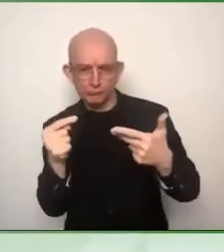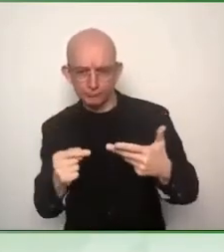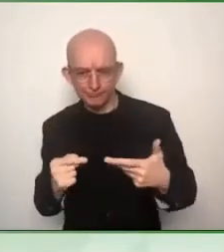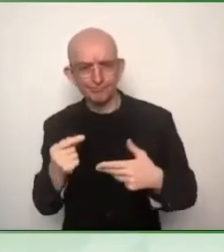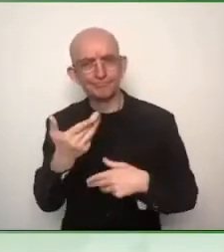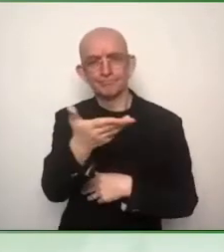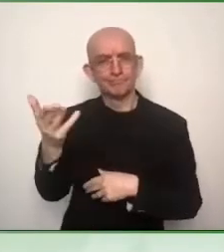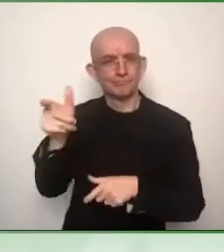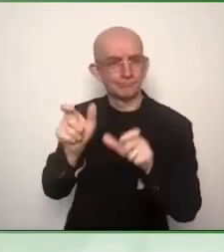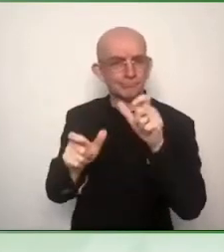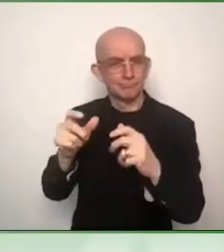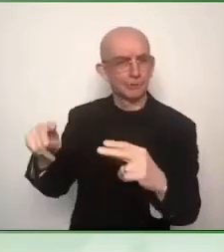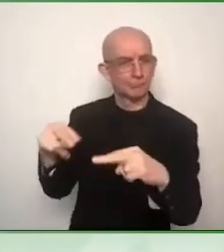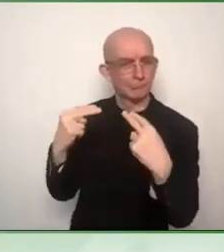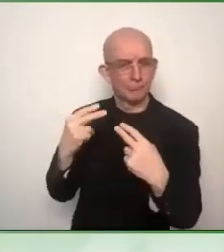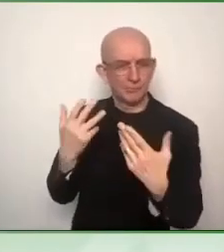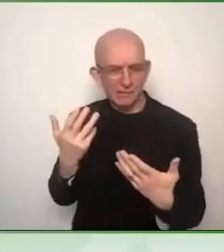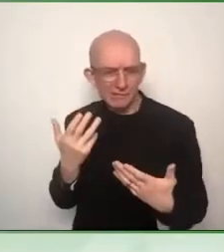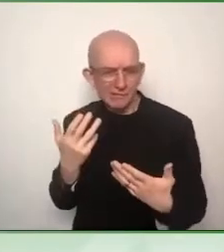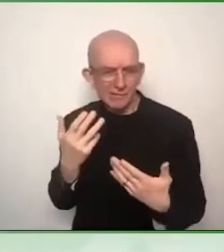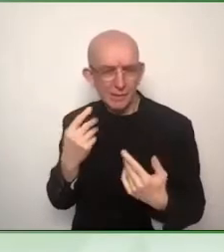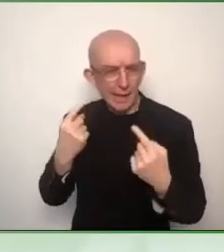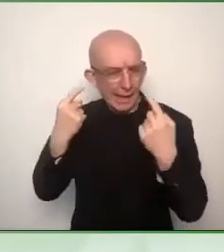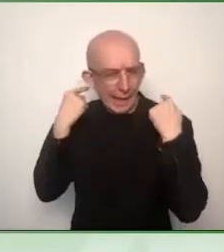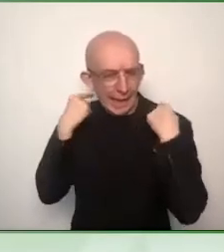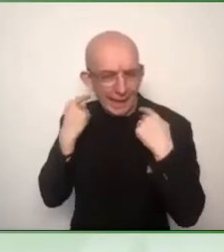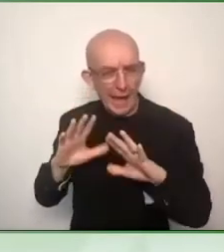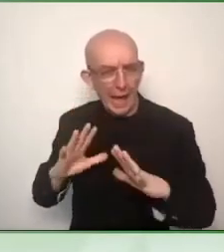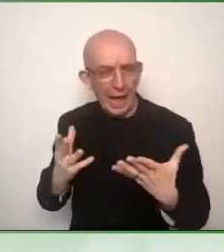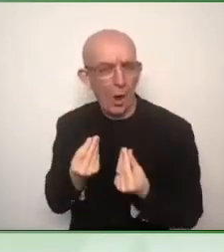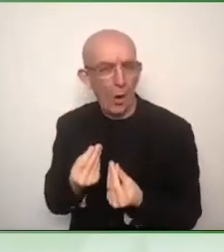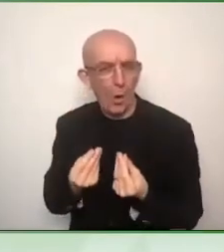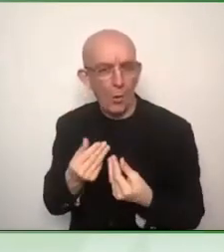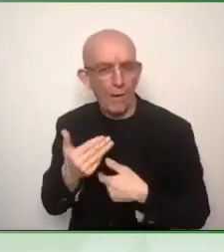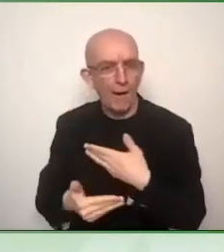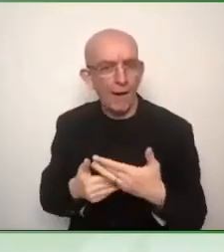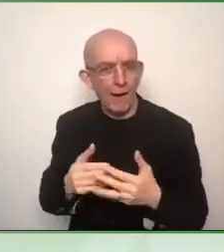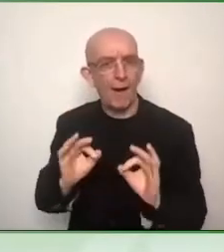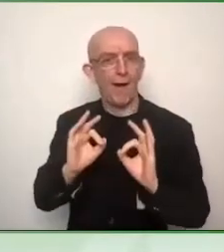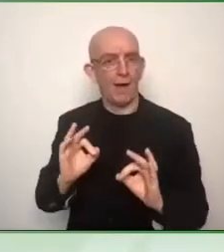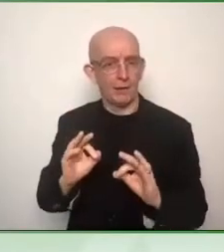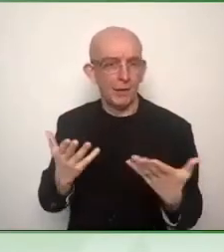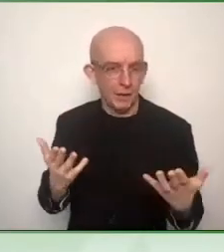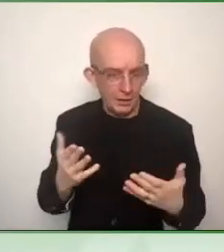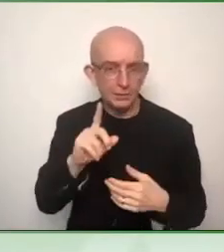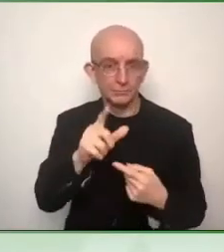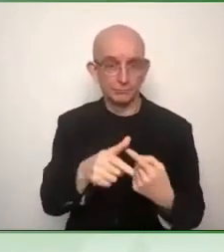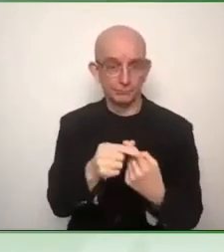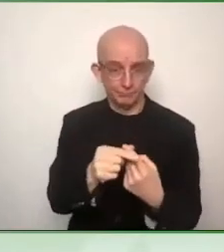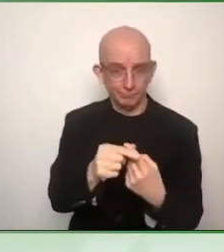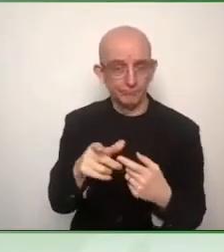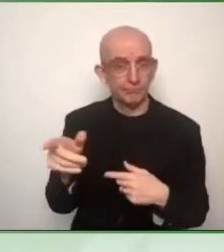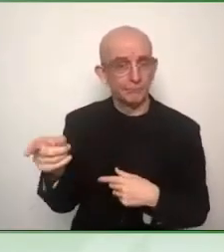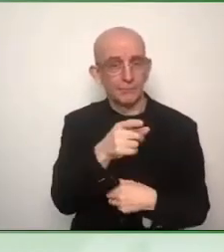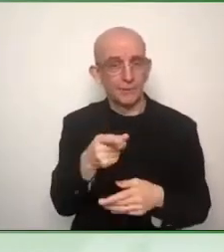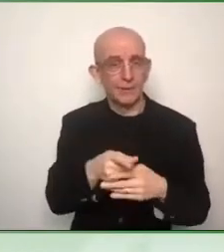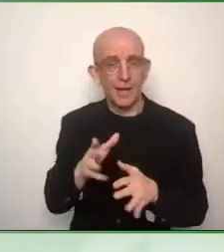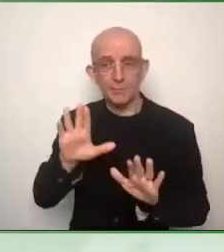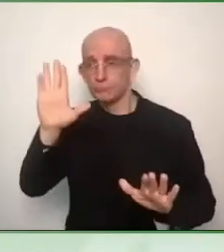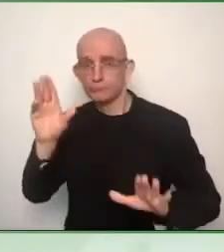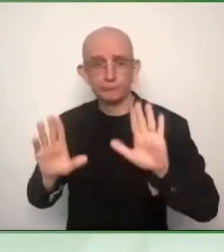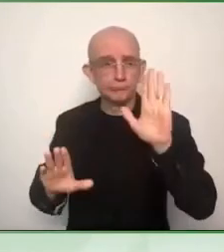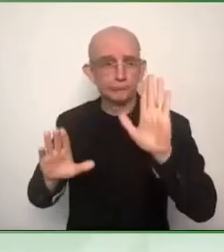only allows accessible products and services to be bought. So this is one cornerstone.